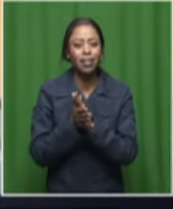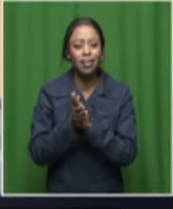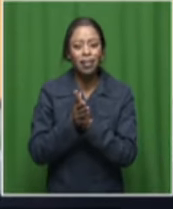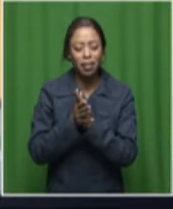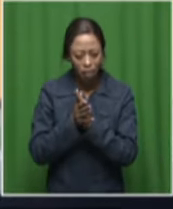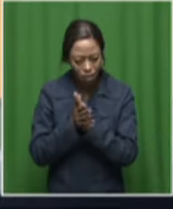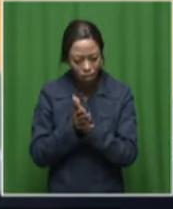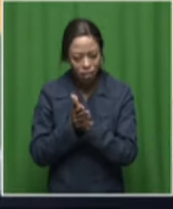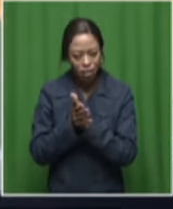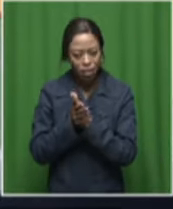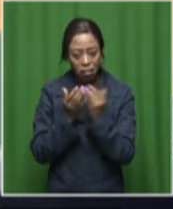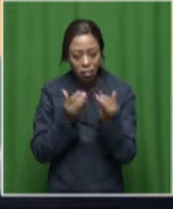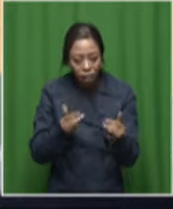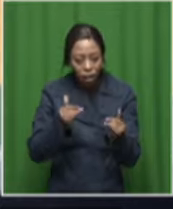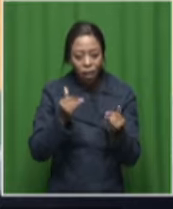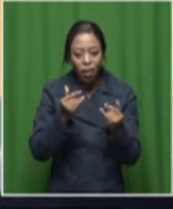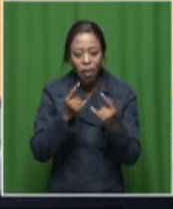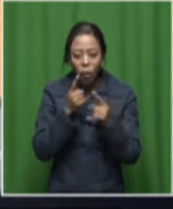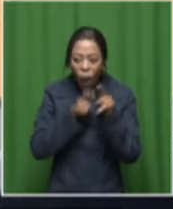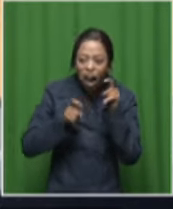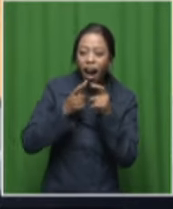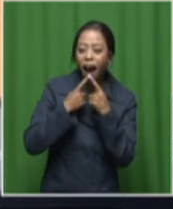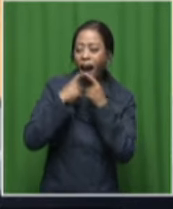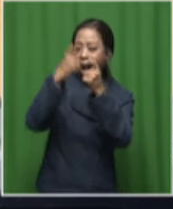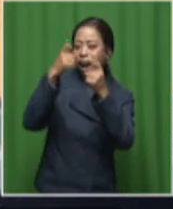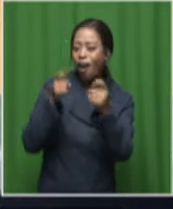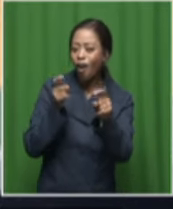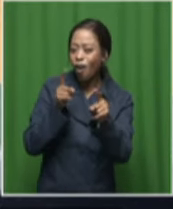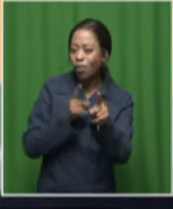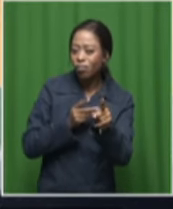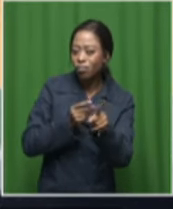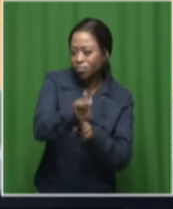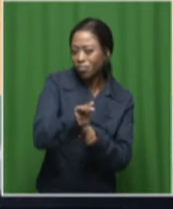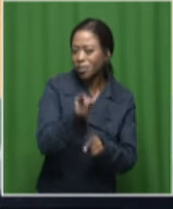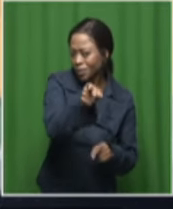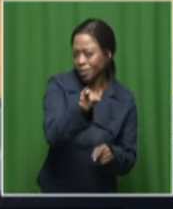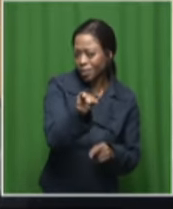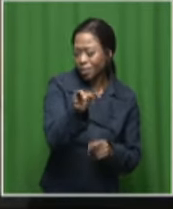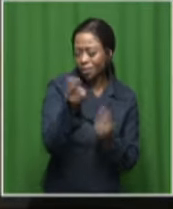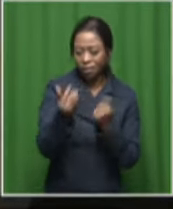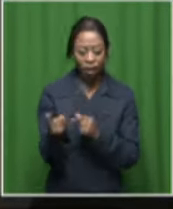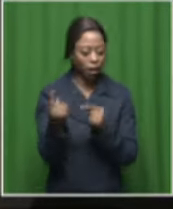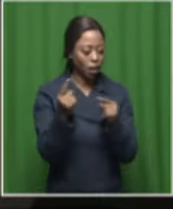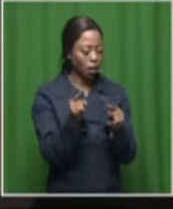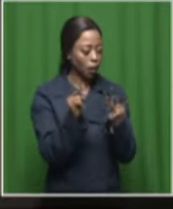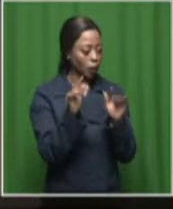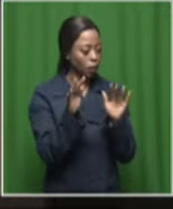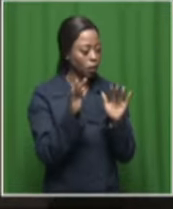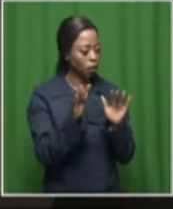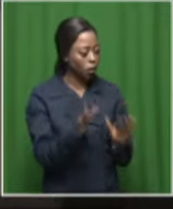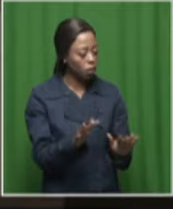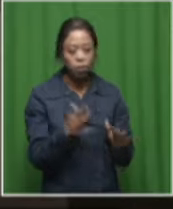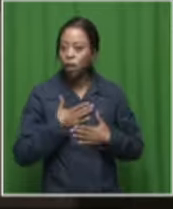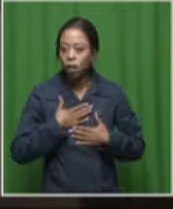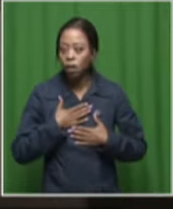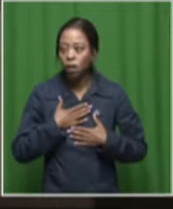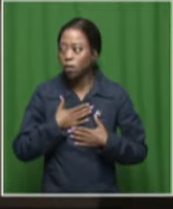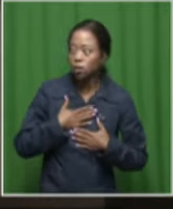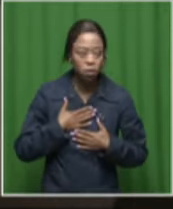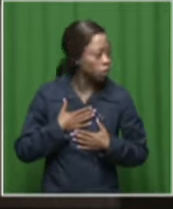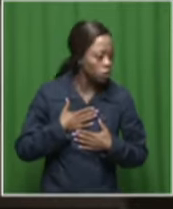seen. Sometimes we sing louder than we. You don't have to sing. yeah. So, does that unsettle you, though?